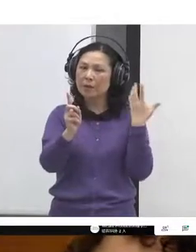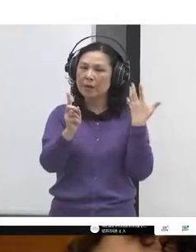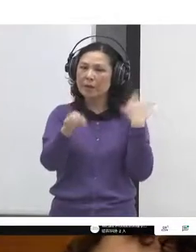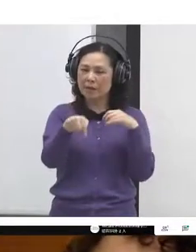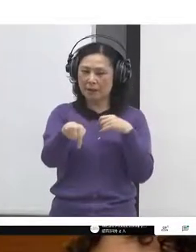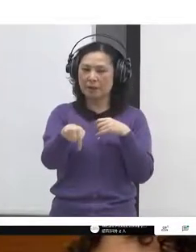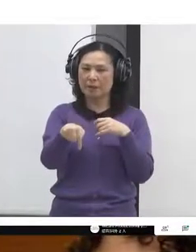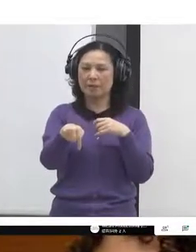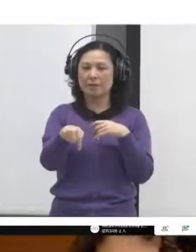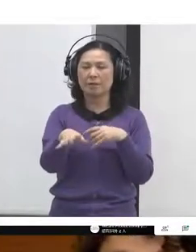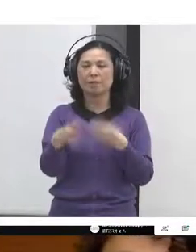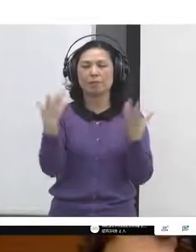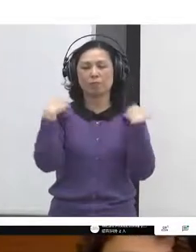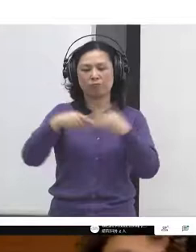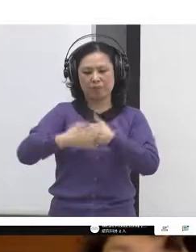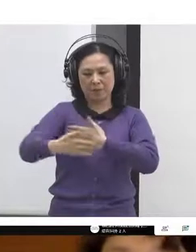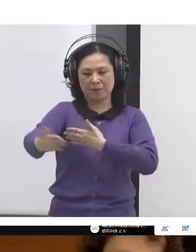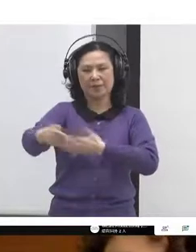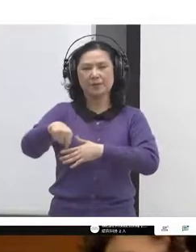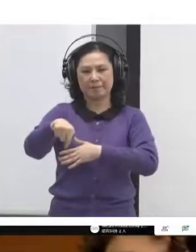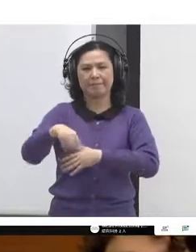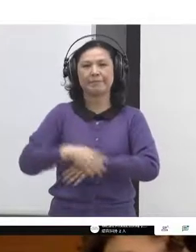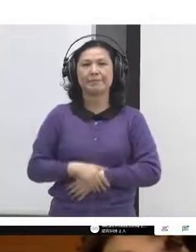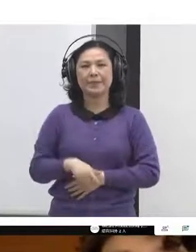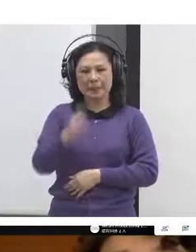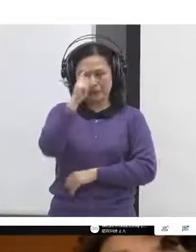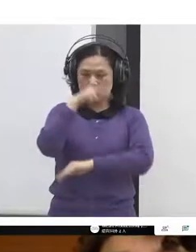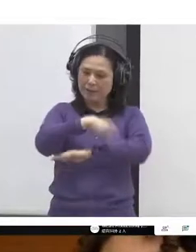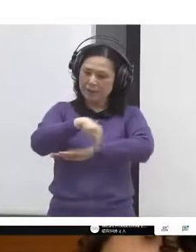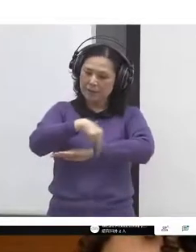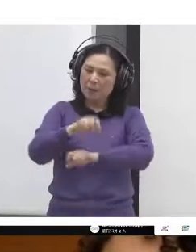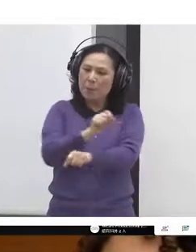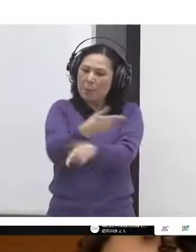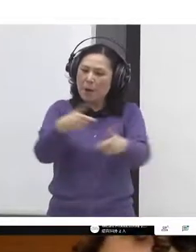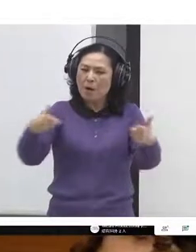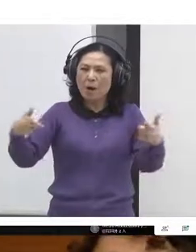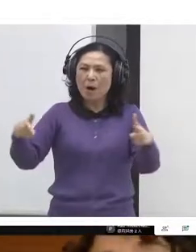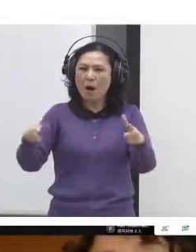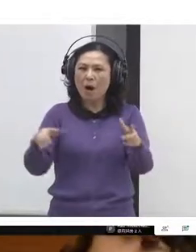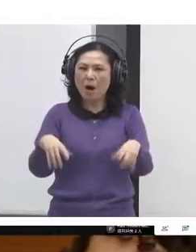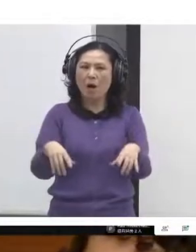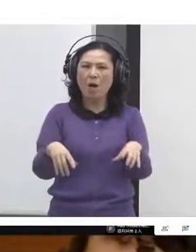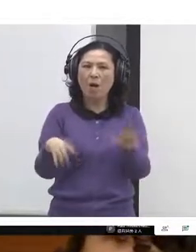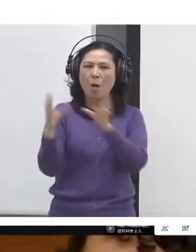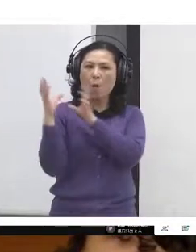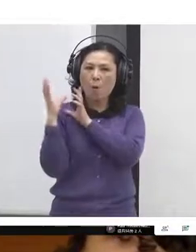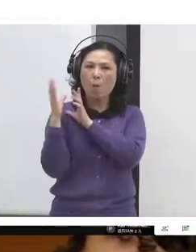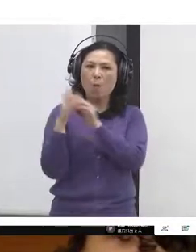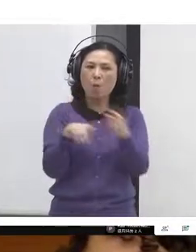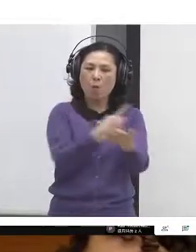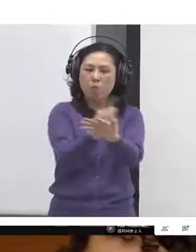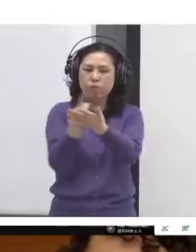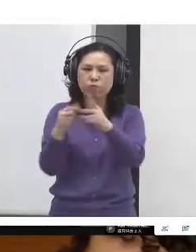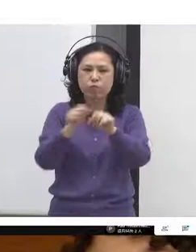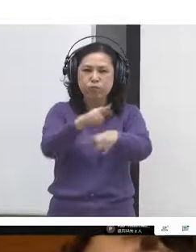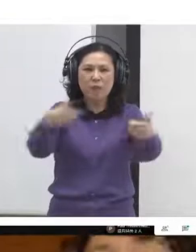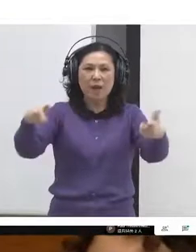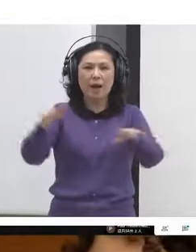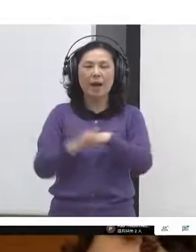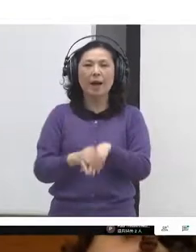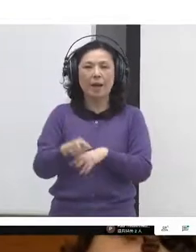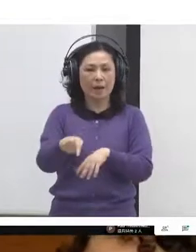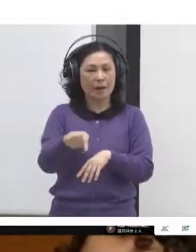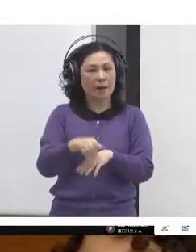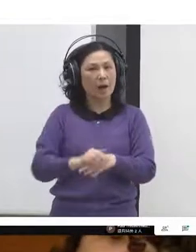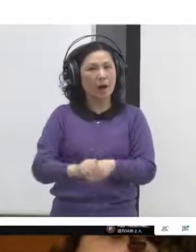roles and say what criteria would be critical for success. They help